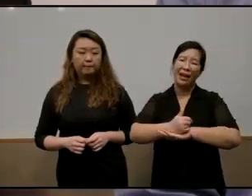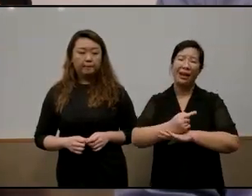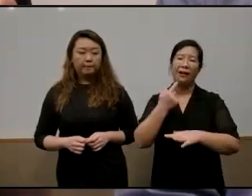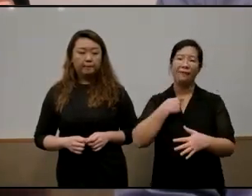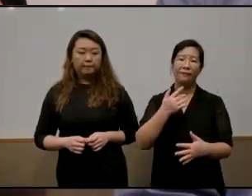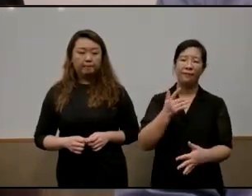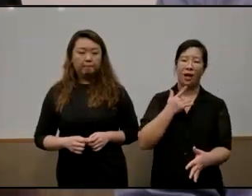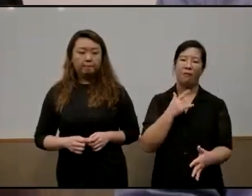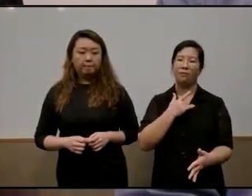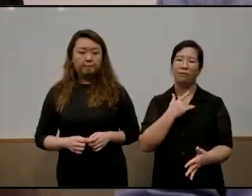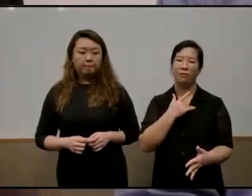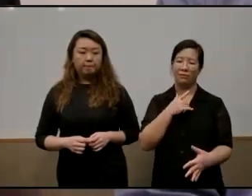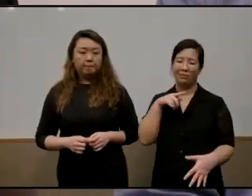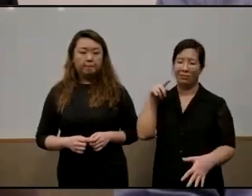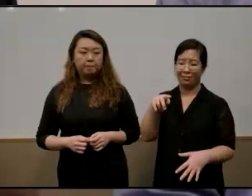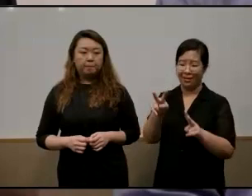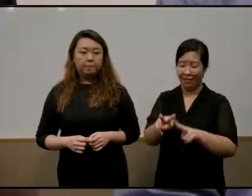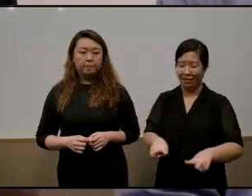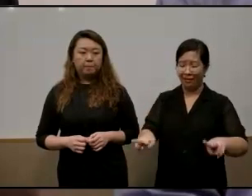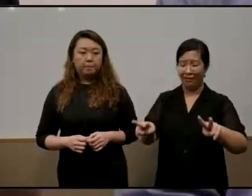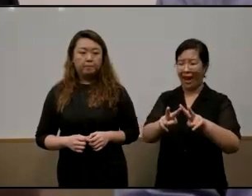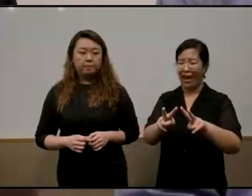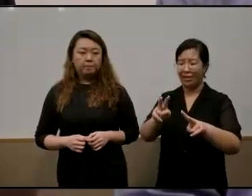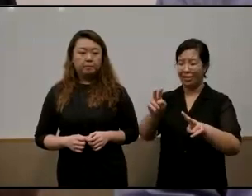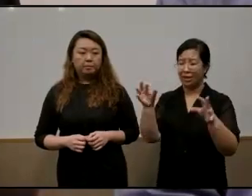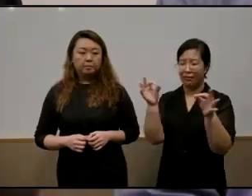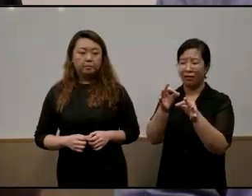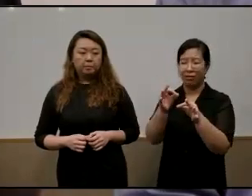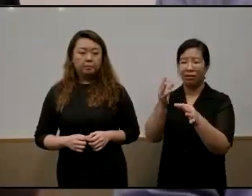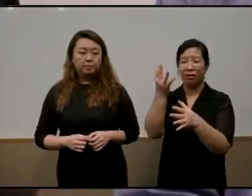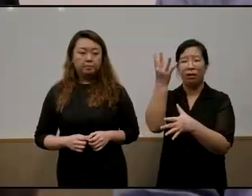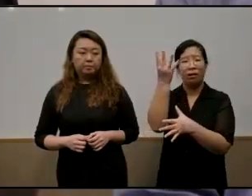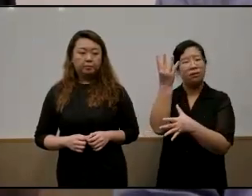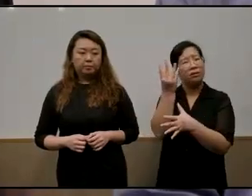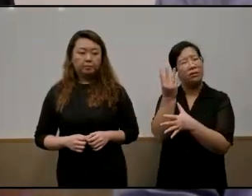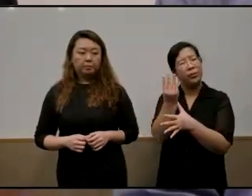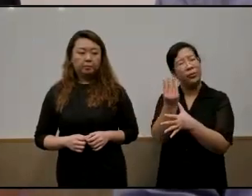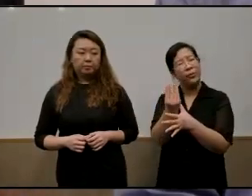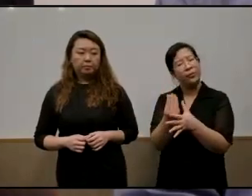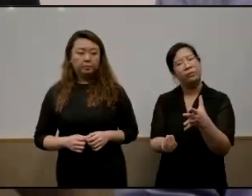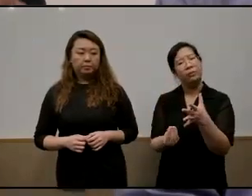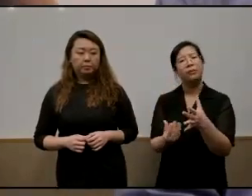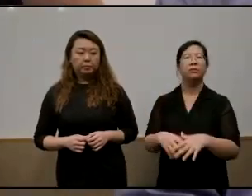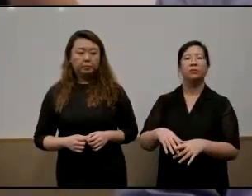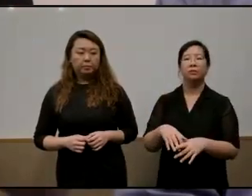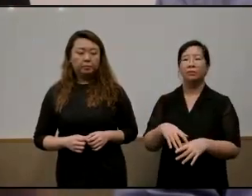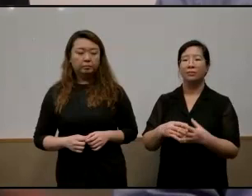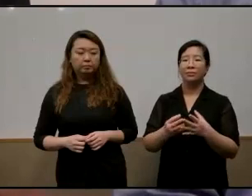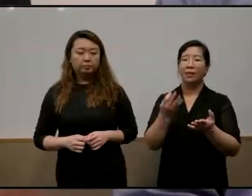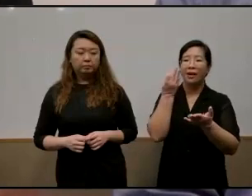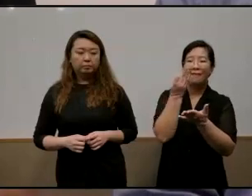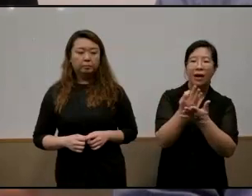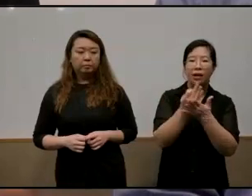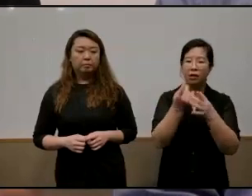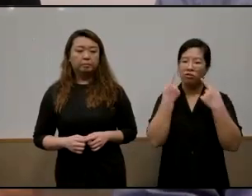not only diluted but almost eradicated that that financial success